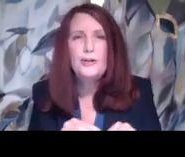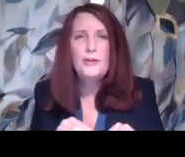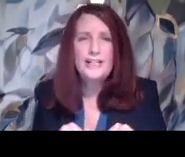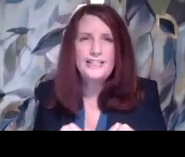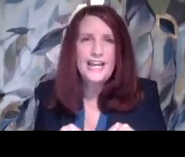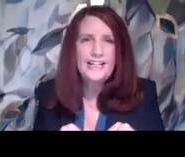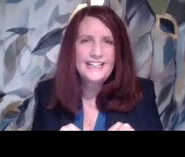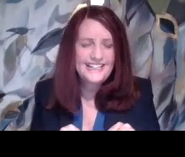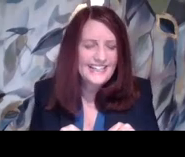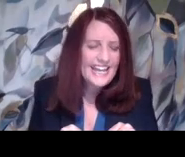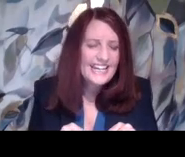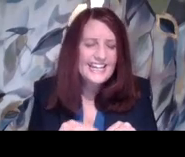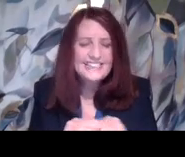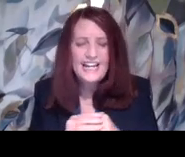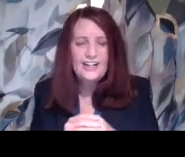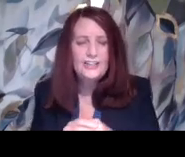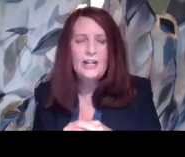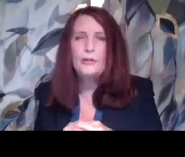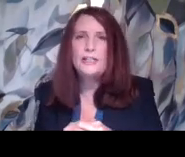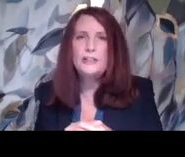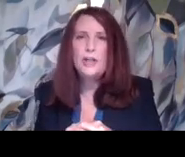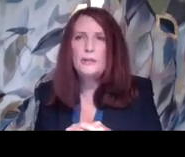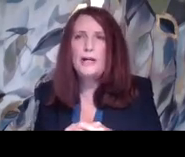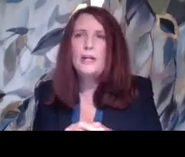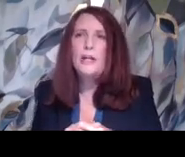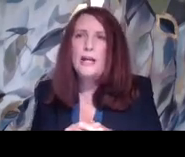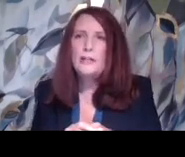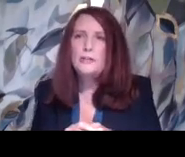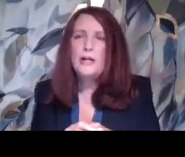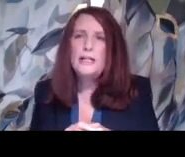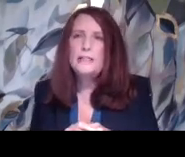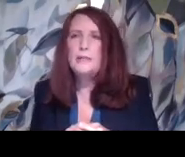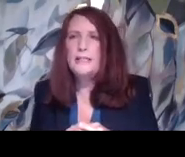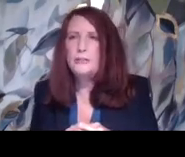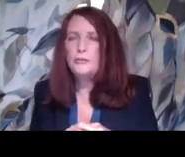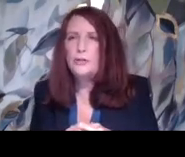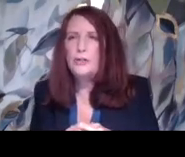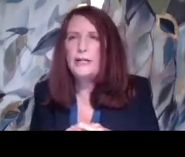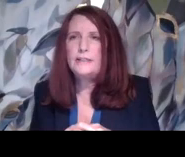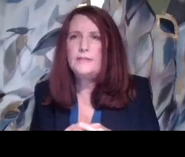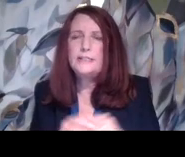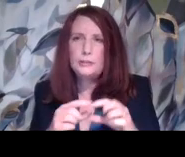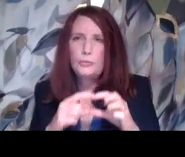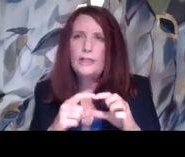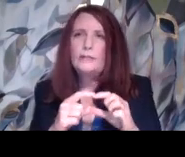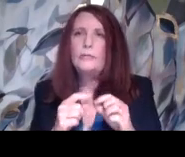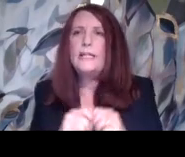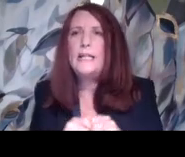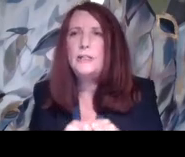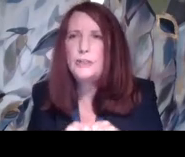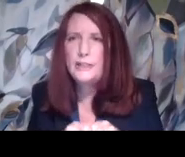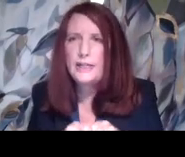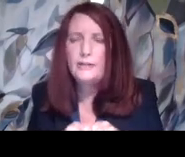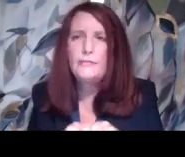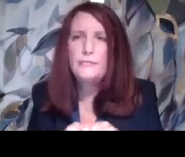anticipated correctly, Natalie. Next slide is that we're going to talk about non-academic and extracurricular activities is one little